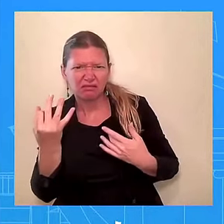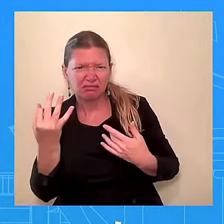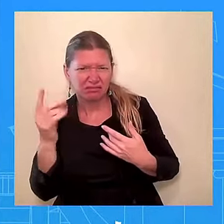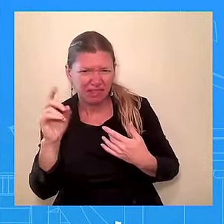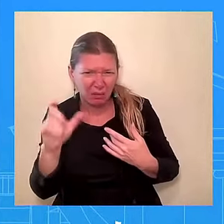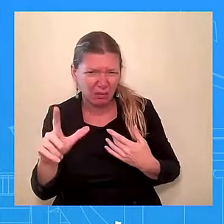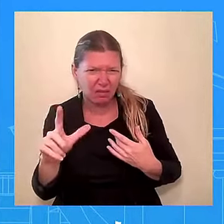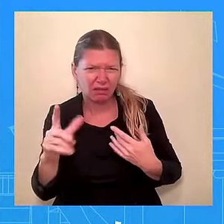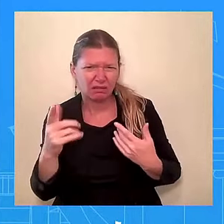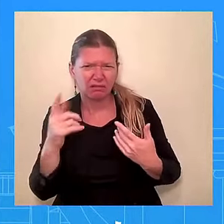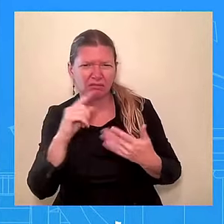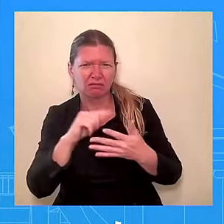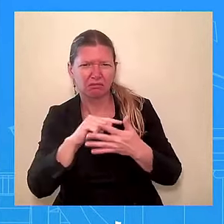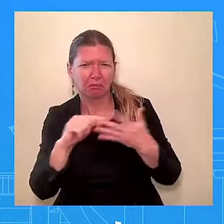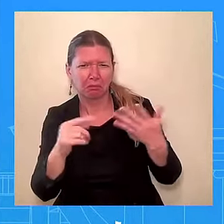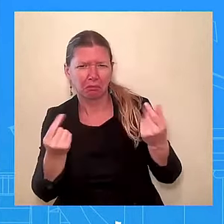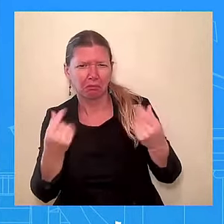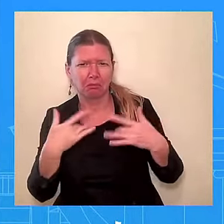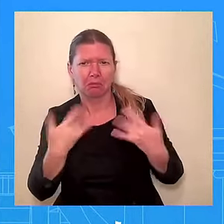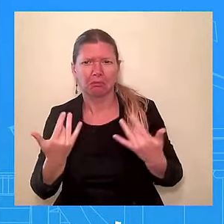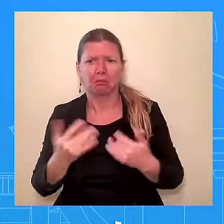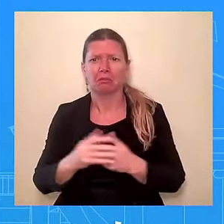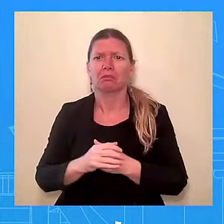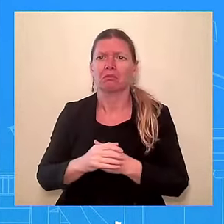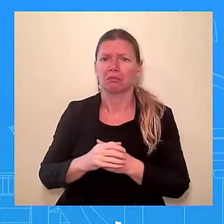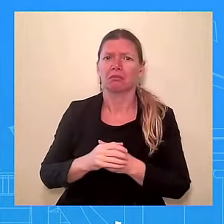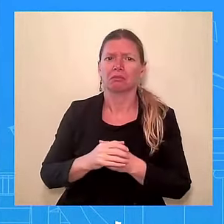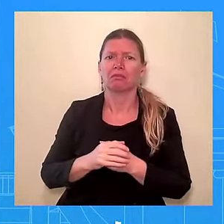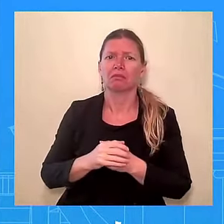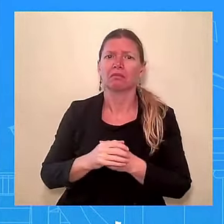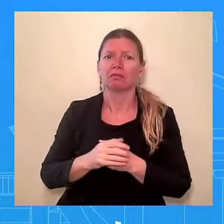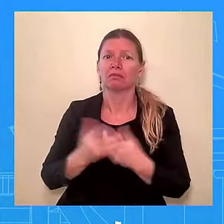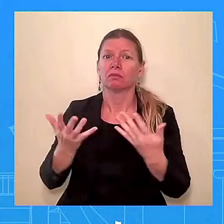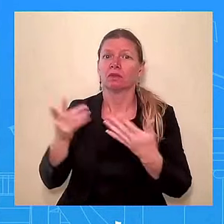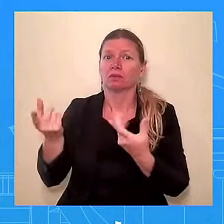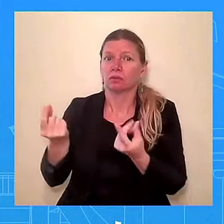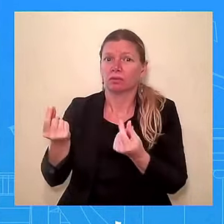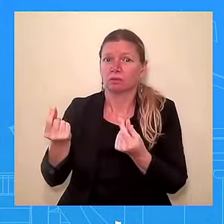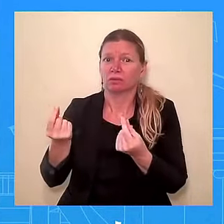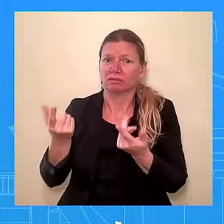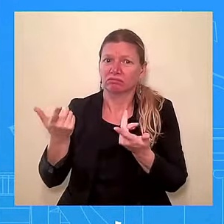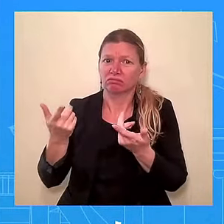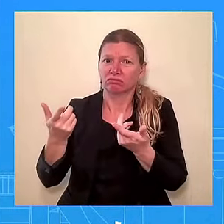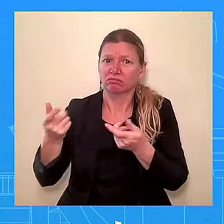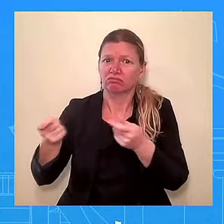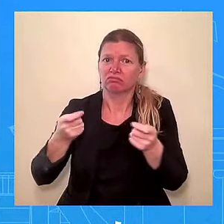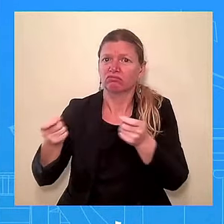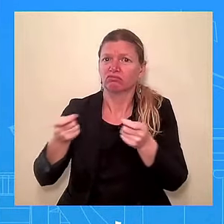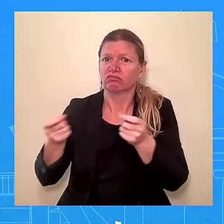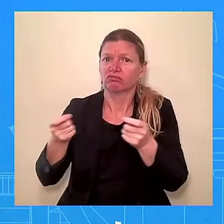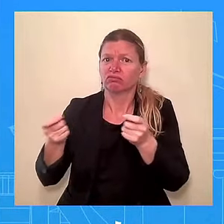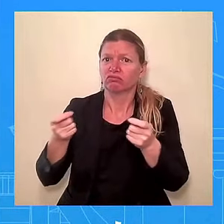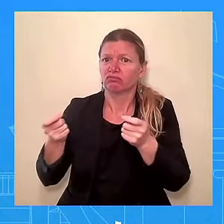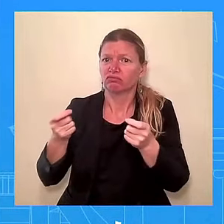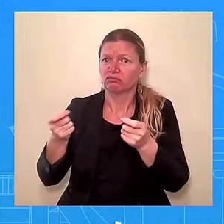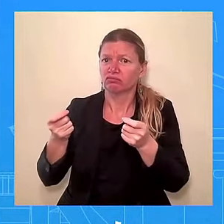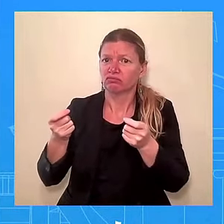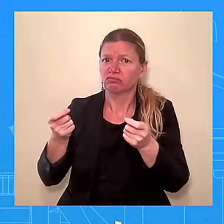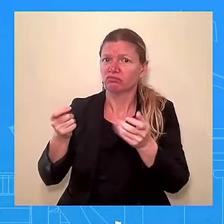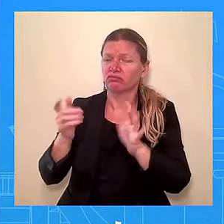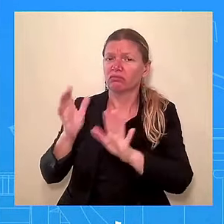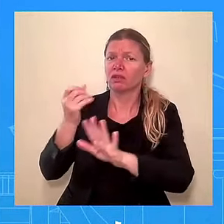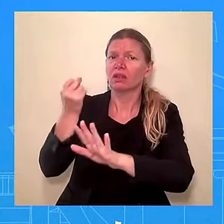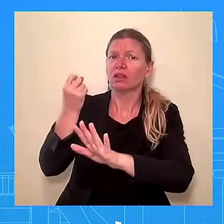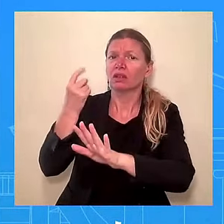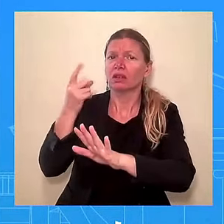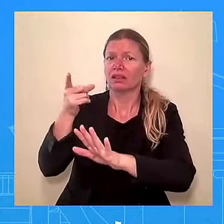not done governing at all. I think that appearance would be false. It would be a misled appearance. I understand the question, but I will say, we were in